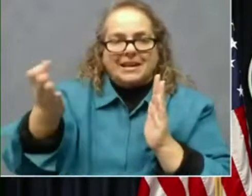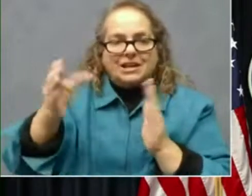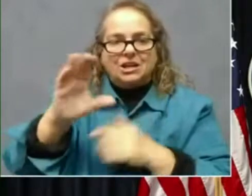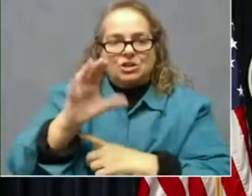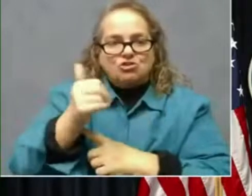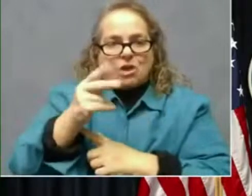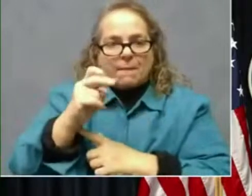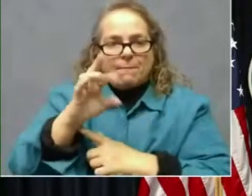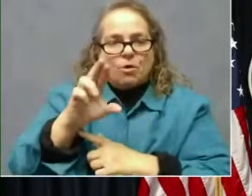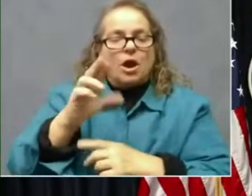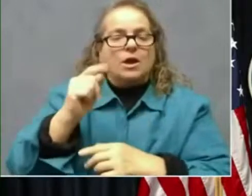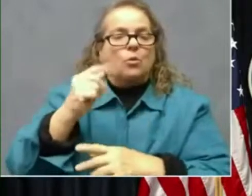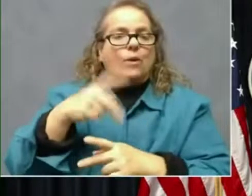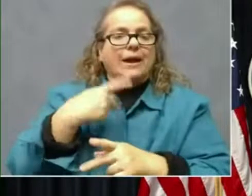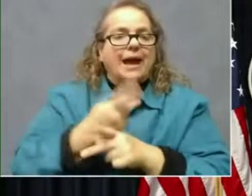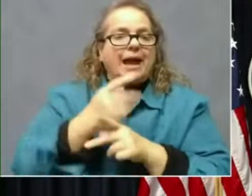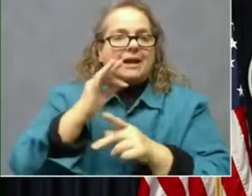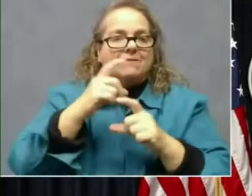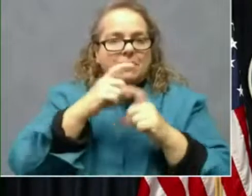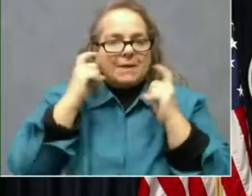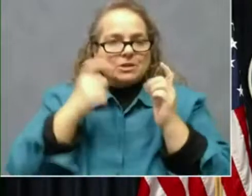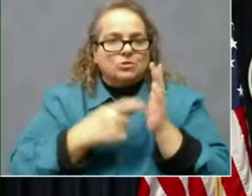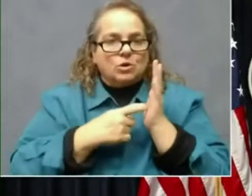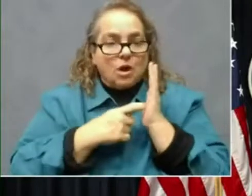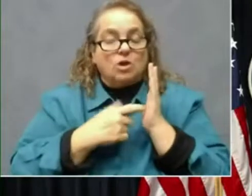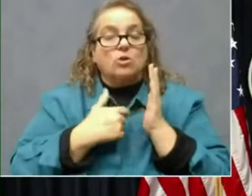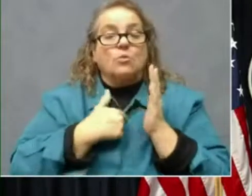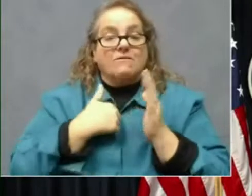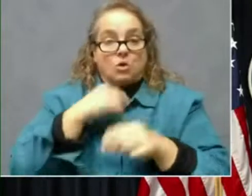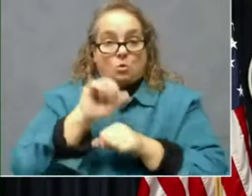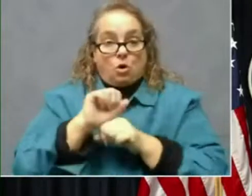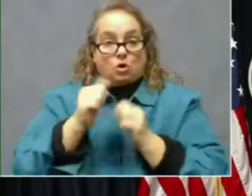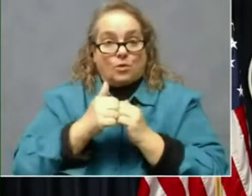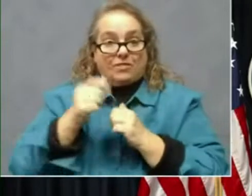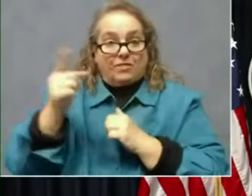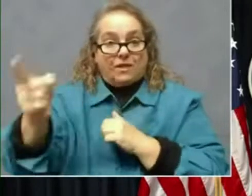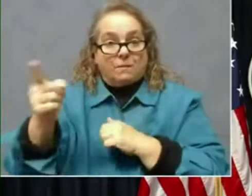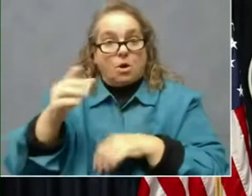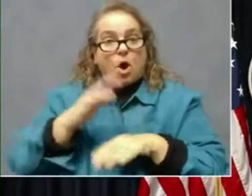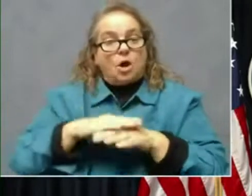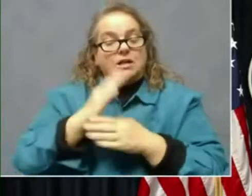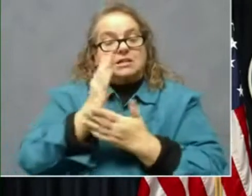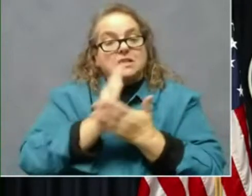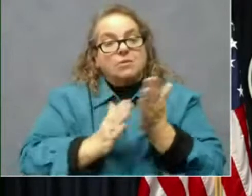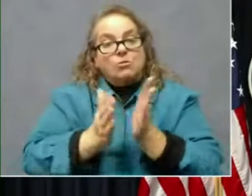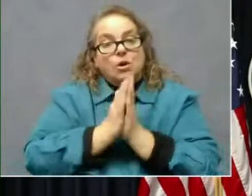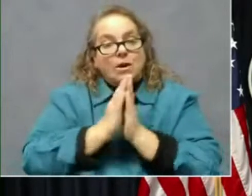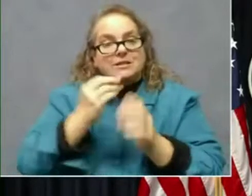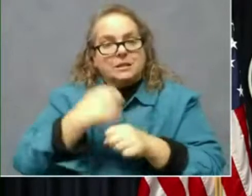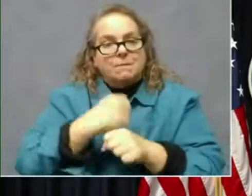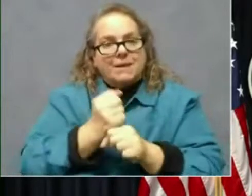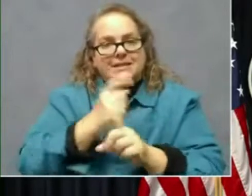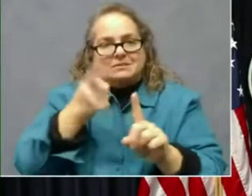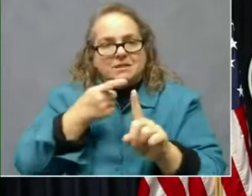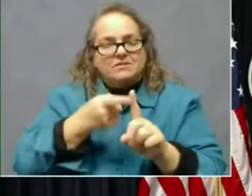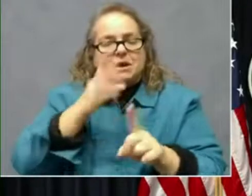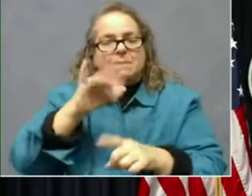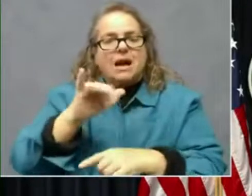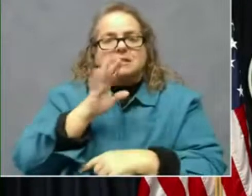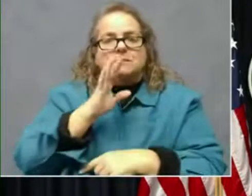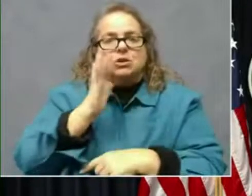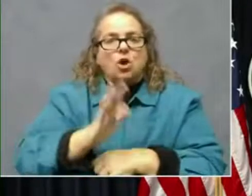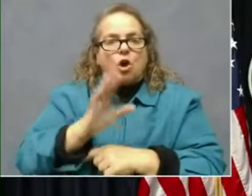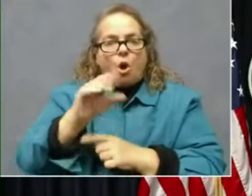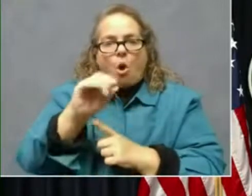required. Uh, now we have worked with them on, um, some requests made specifically by Speaker Osborne on